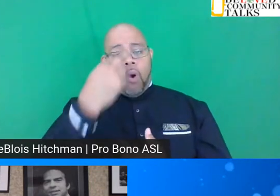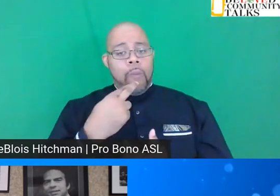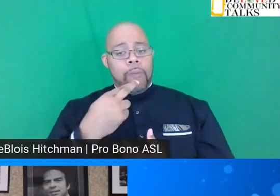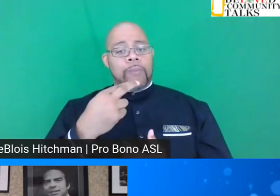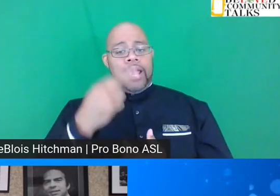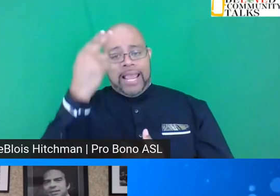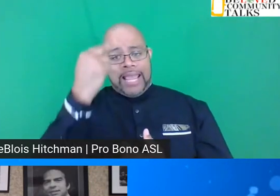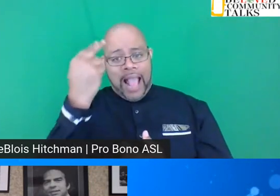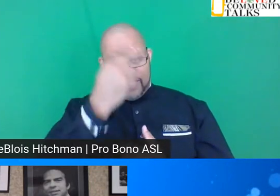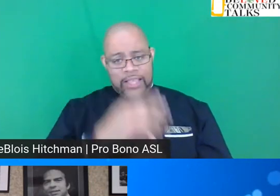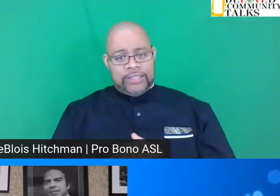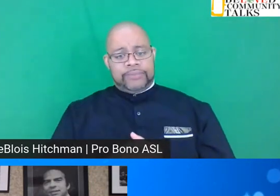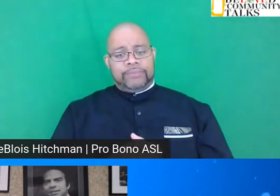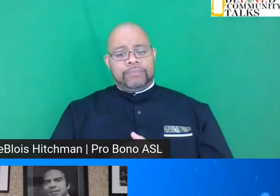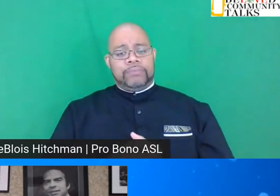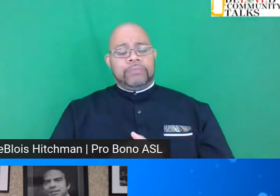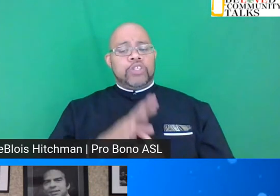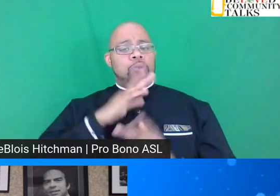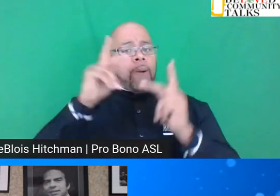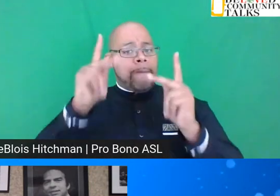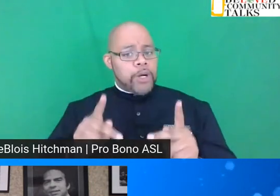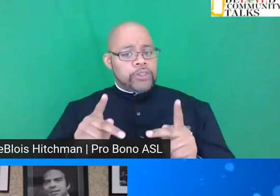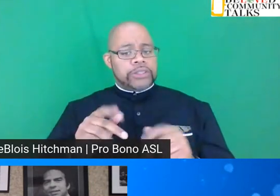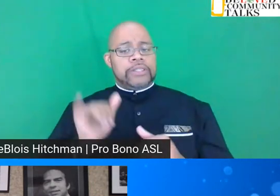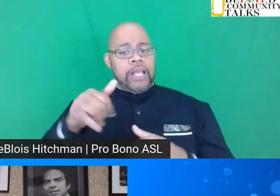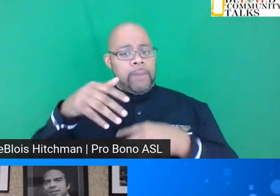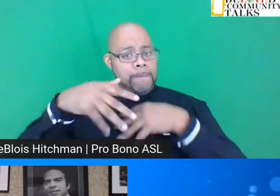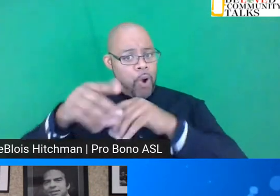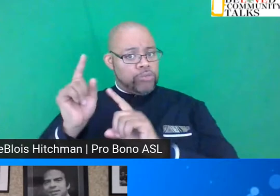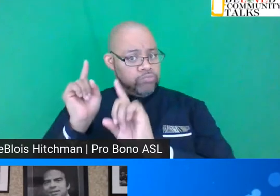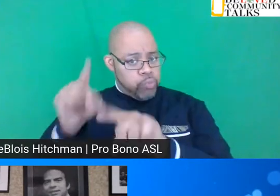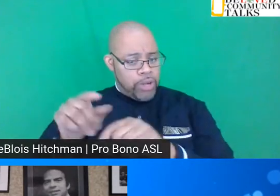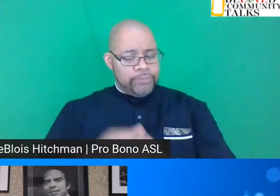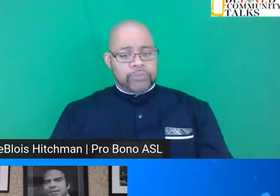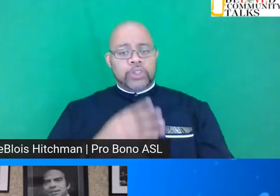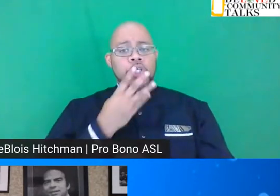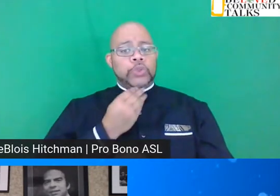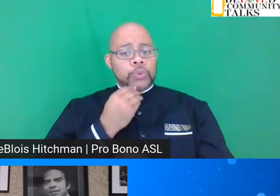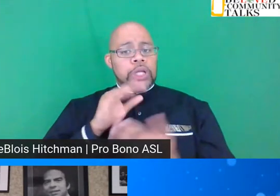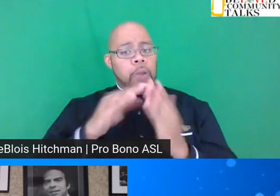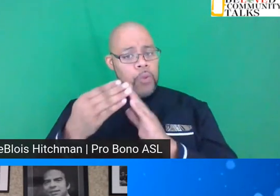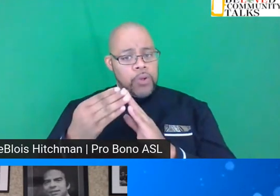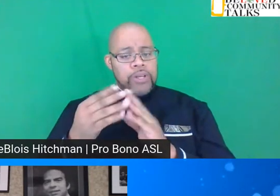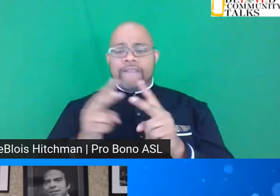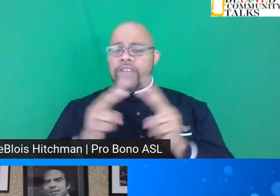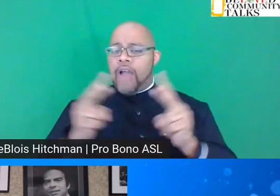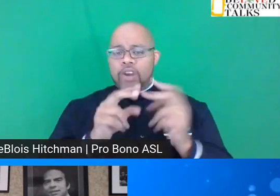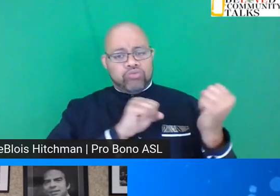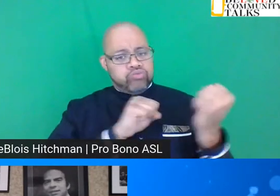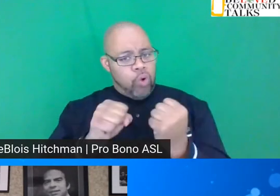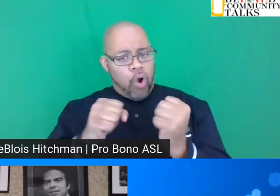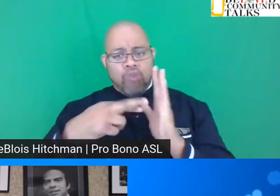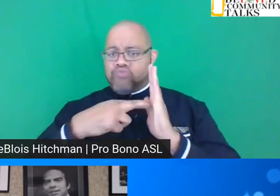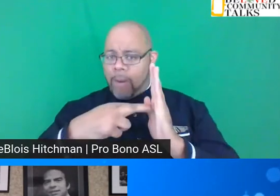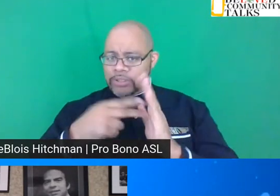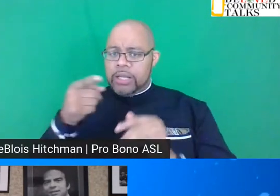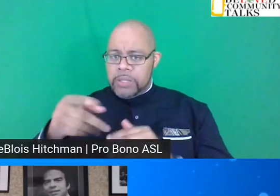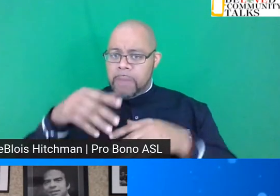spokespersons at the march. The Jewish community was very strongly represented,